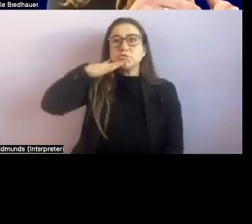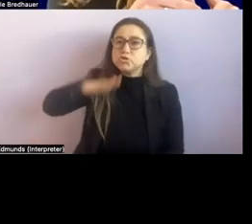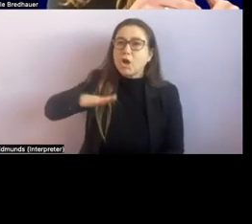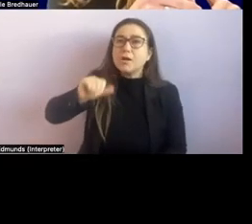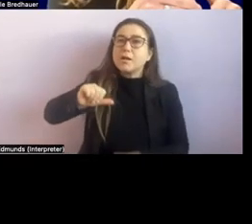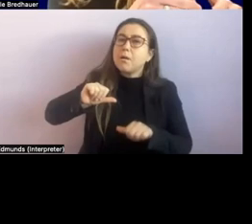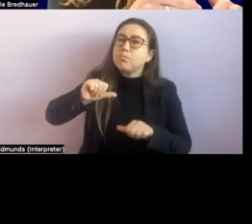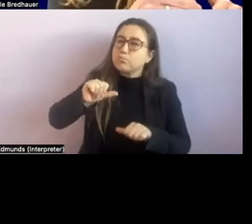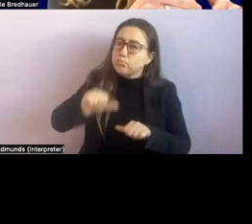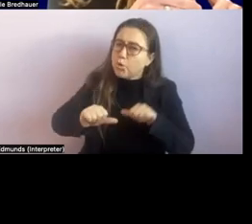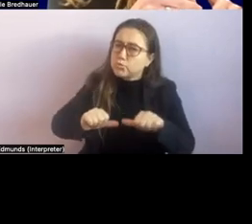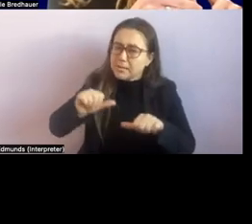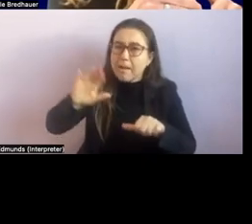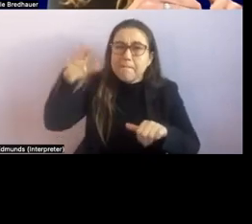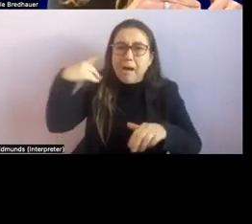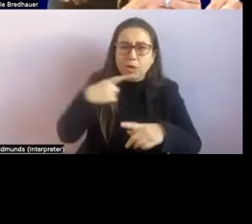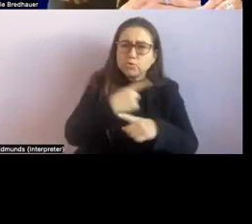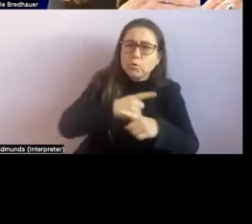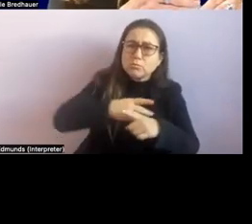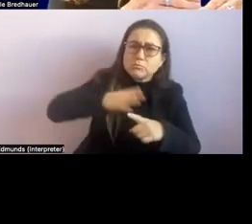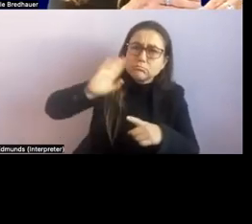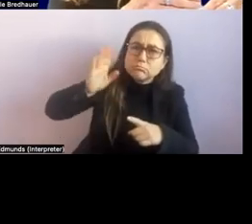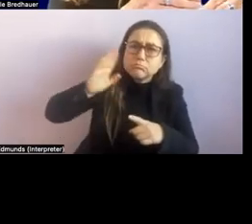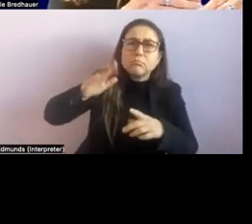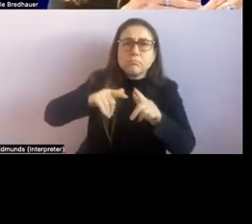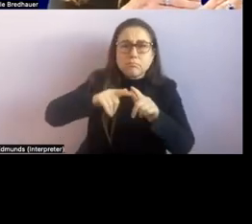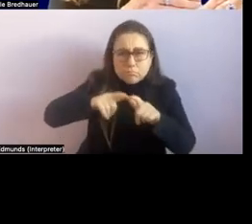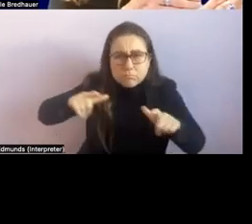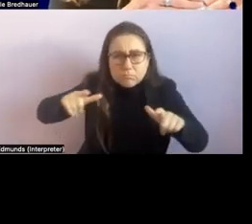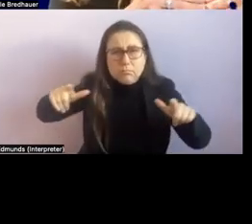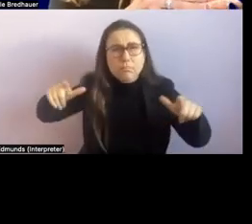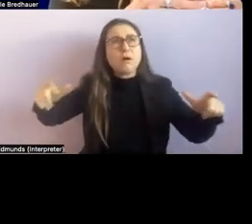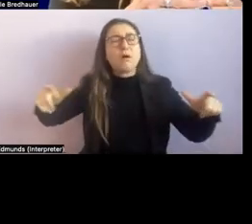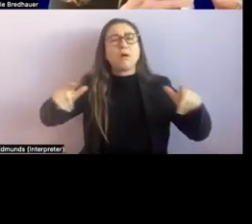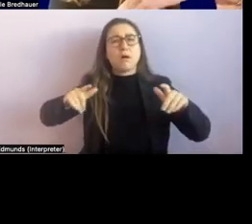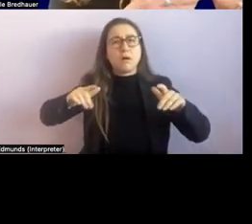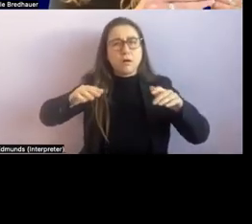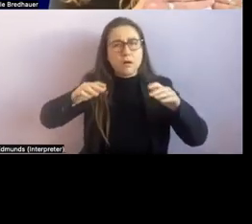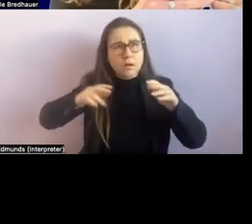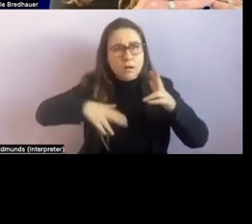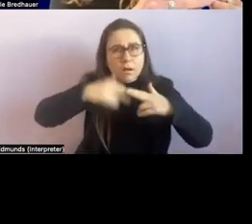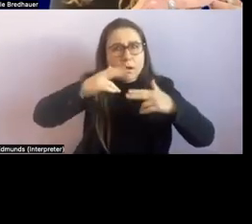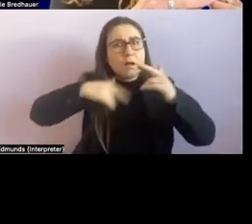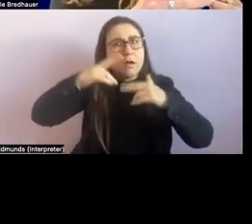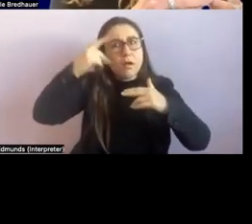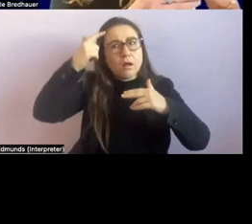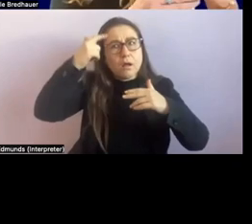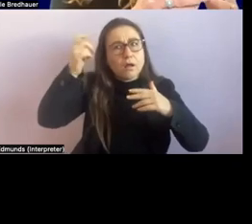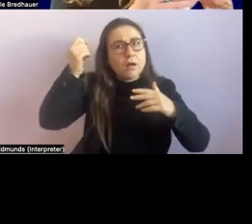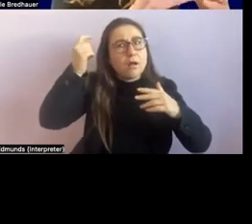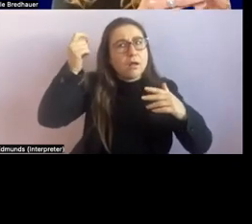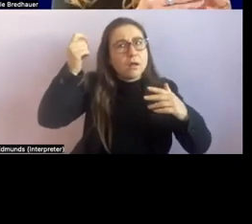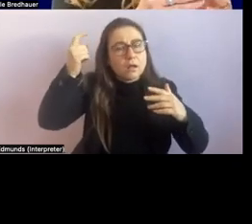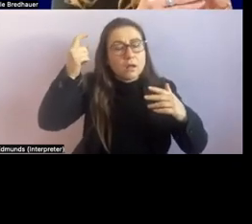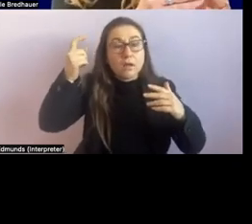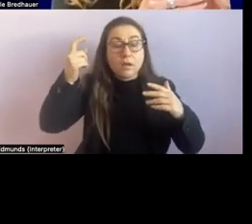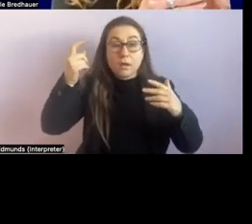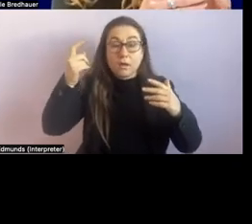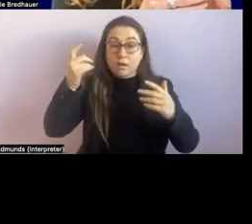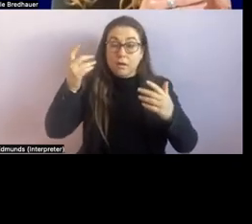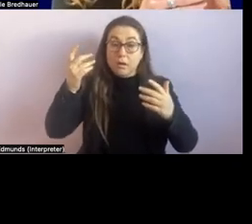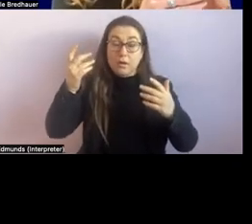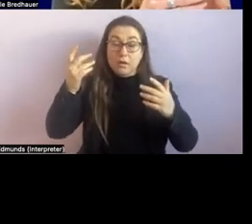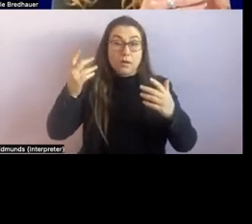spoke about before um and it shows the need for such detailed